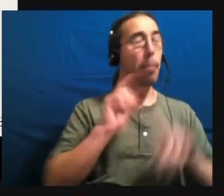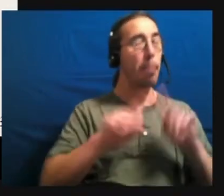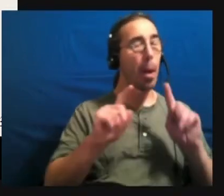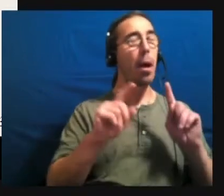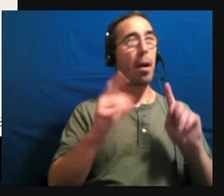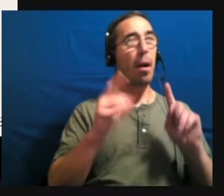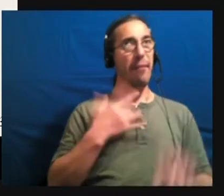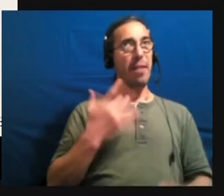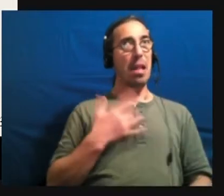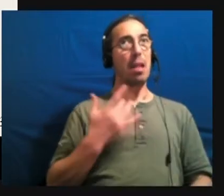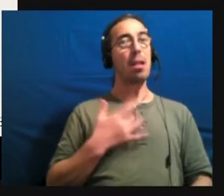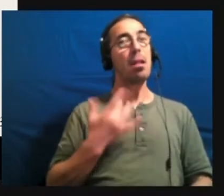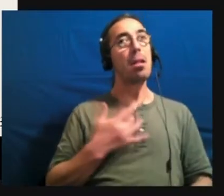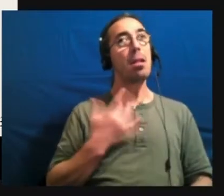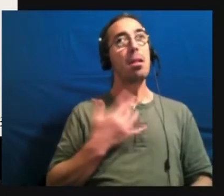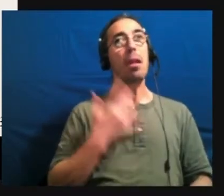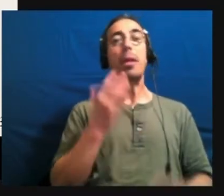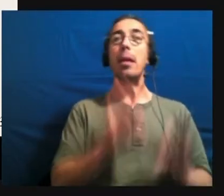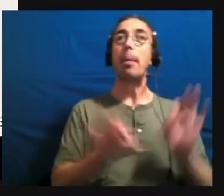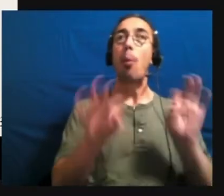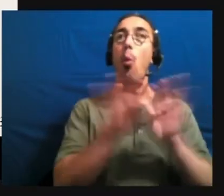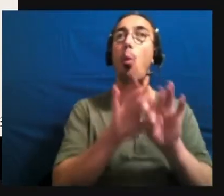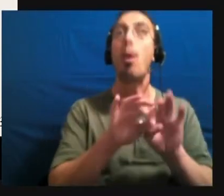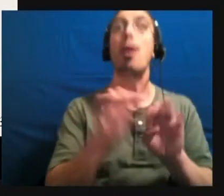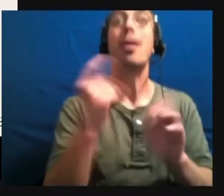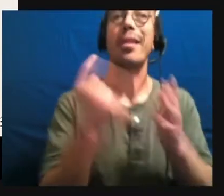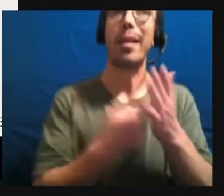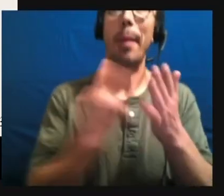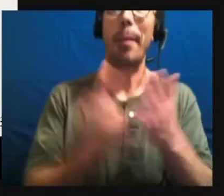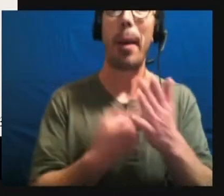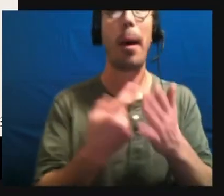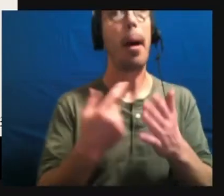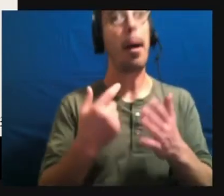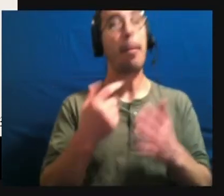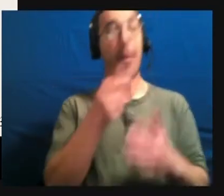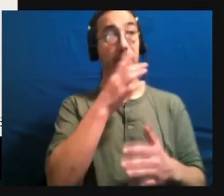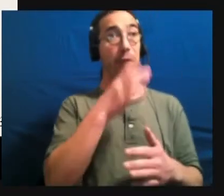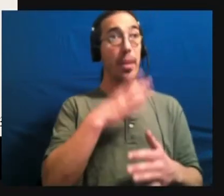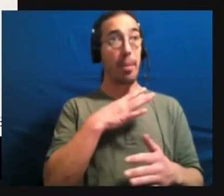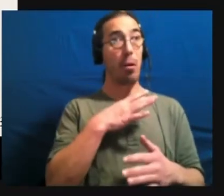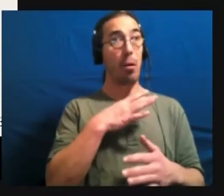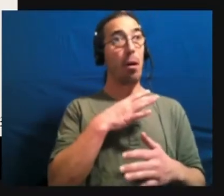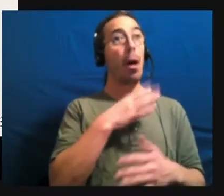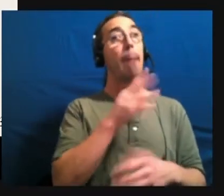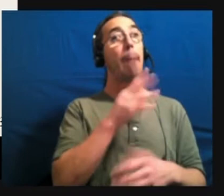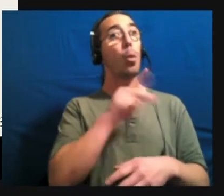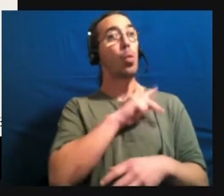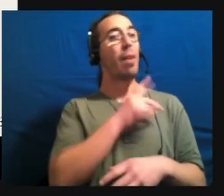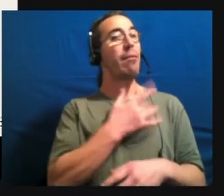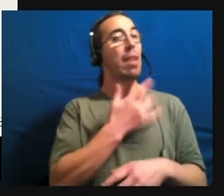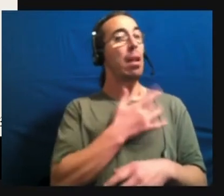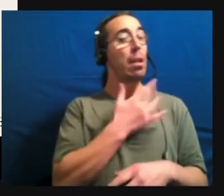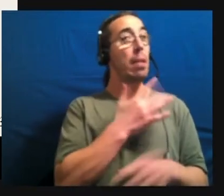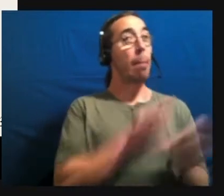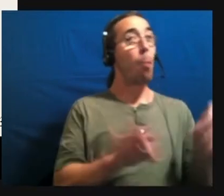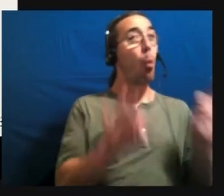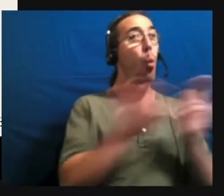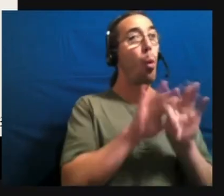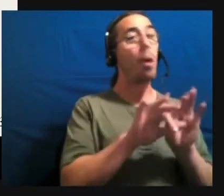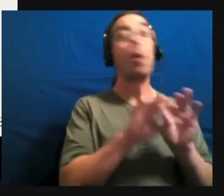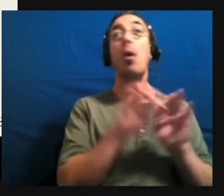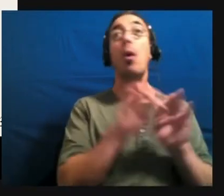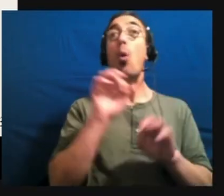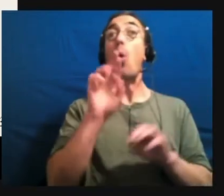varying levels of importance. So sometimes my, my femaleness is very important to me and sometimes it like is totally